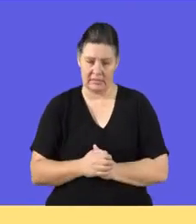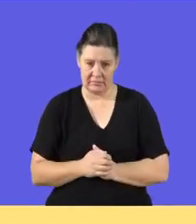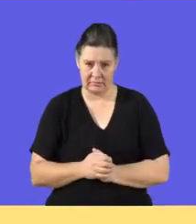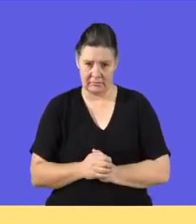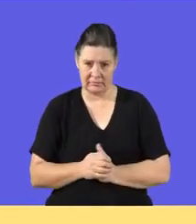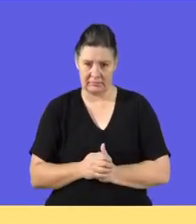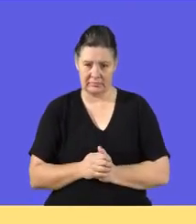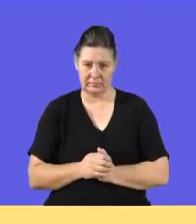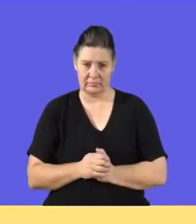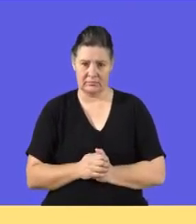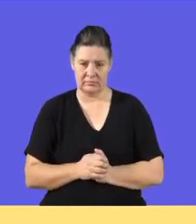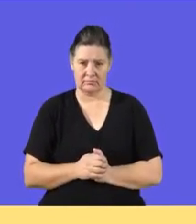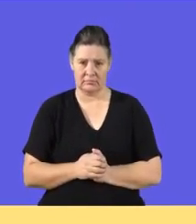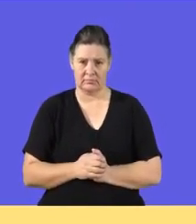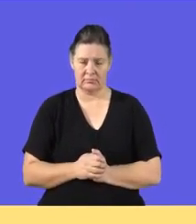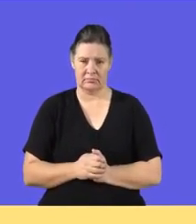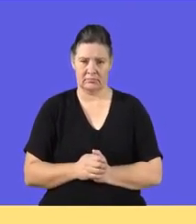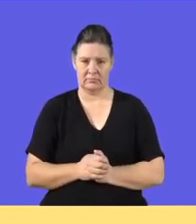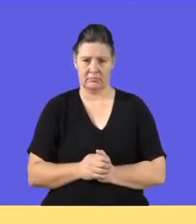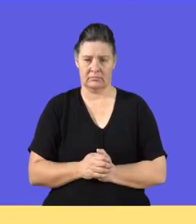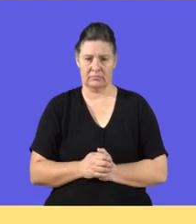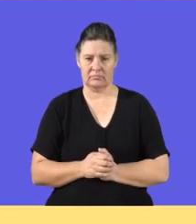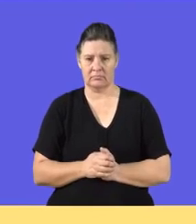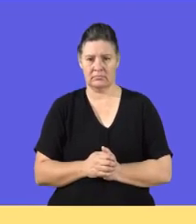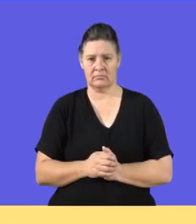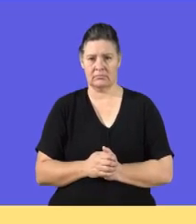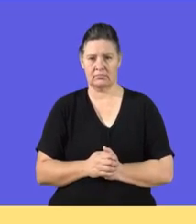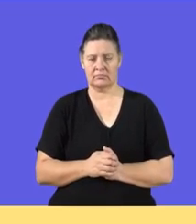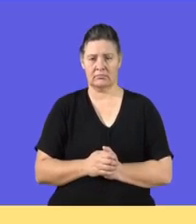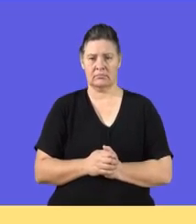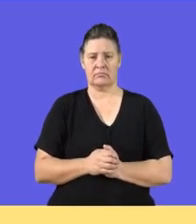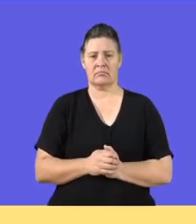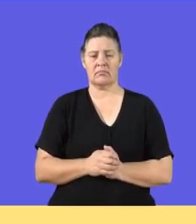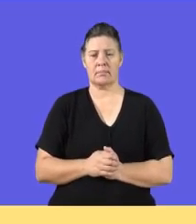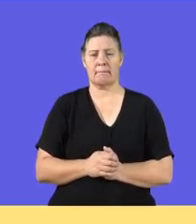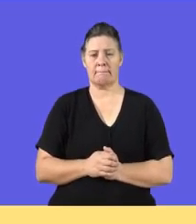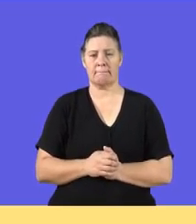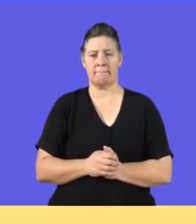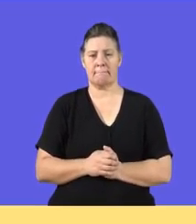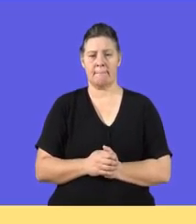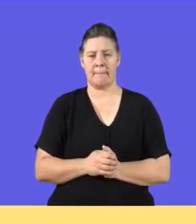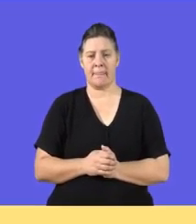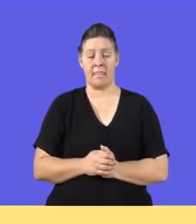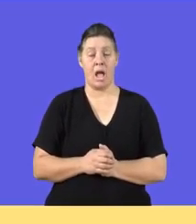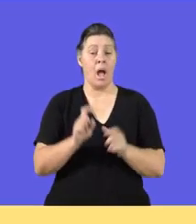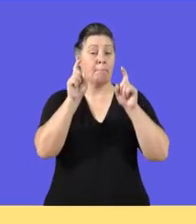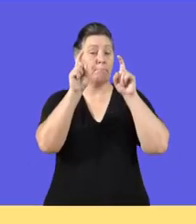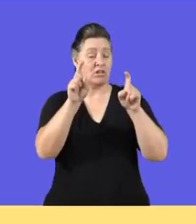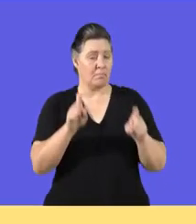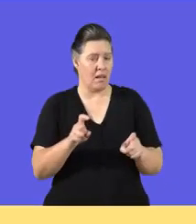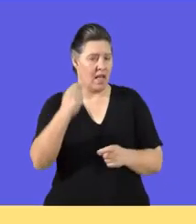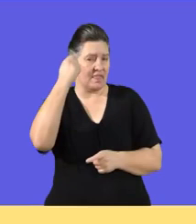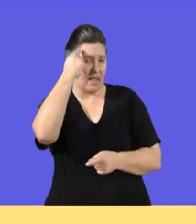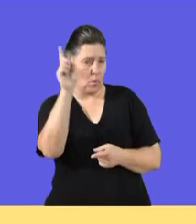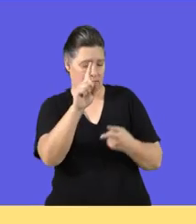transparent with his customers. So I'll repeat again. Which